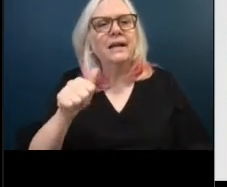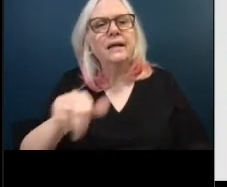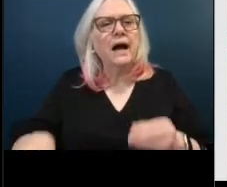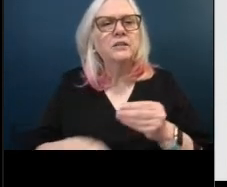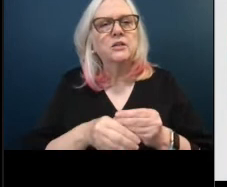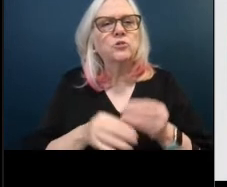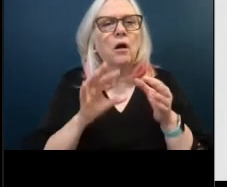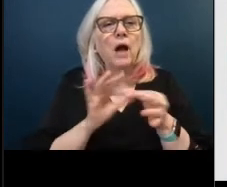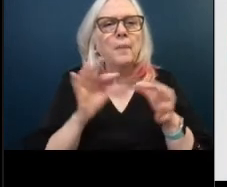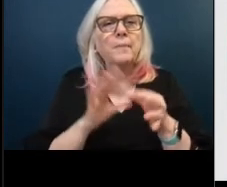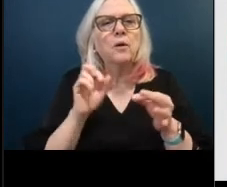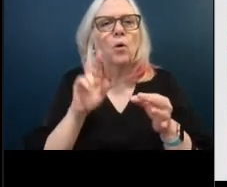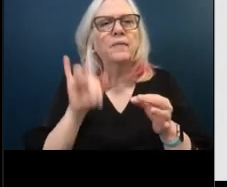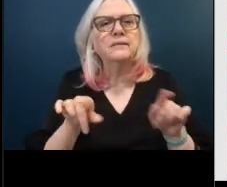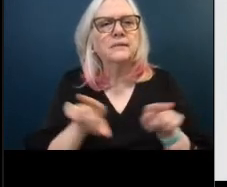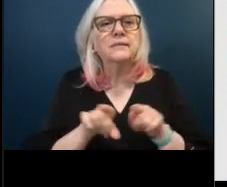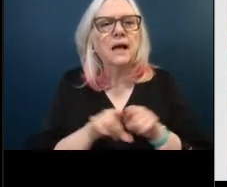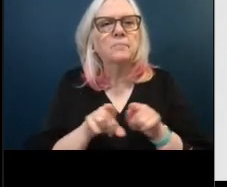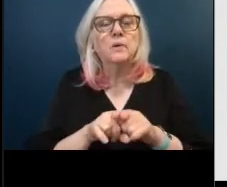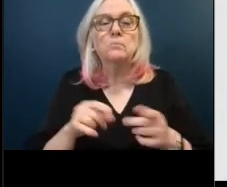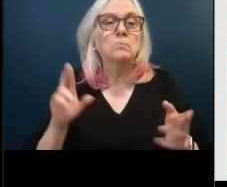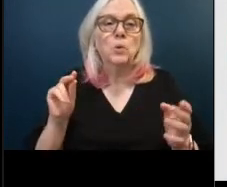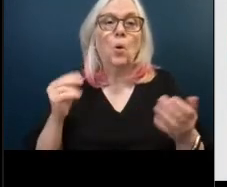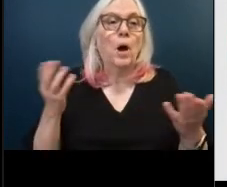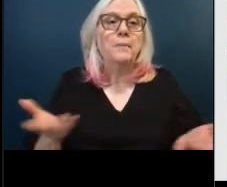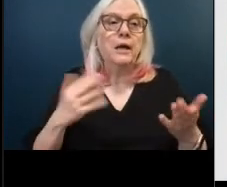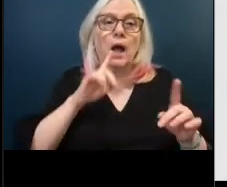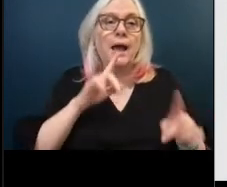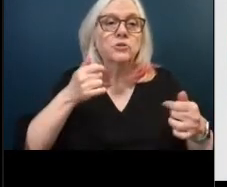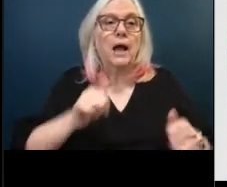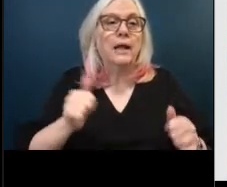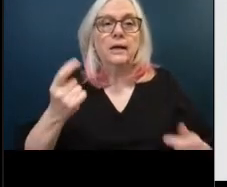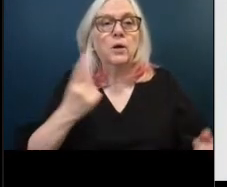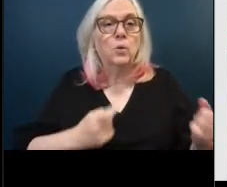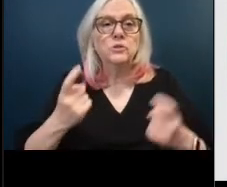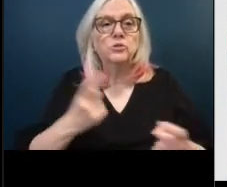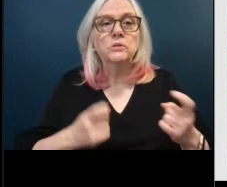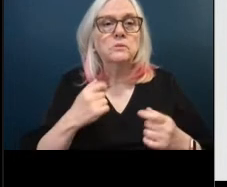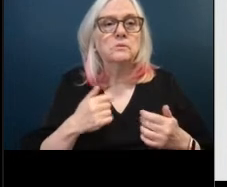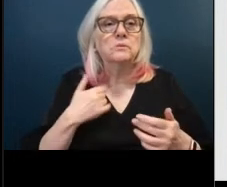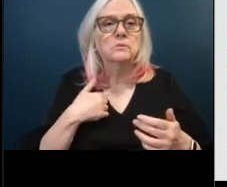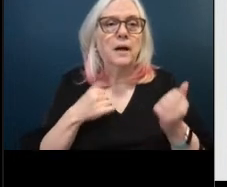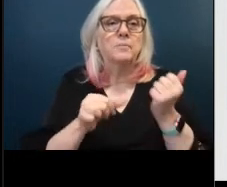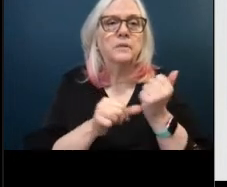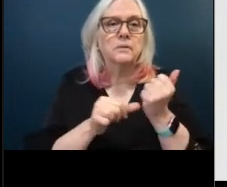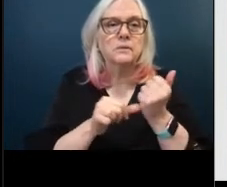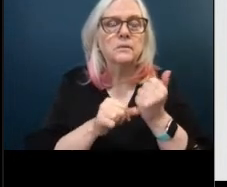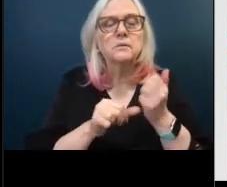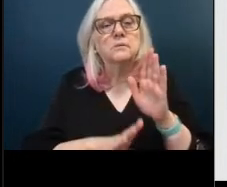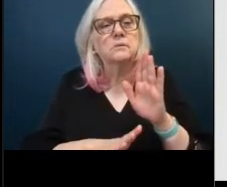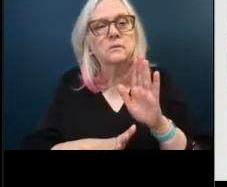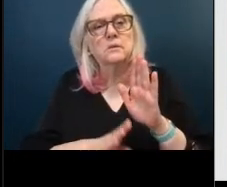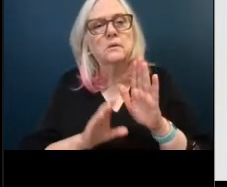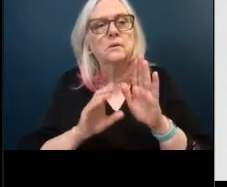that essentially the same no sir i was just going to be here to answer any questions again i'm mike rump city's deputy director of development and liaison to the historic